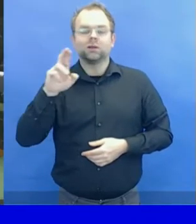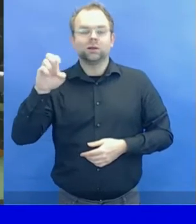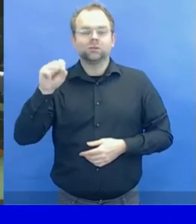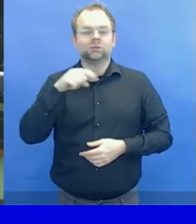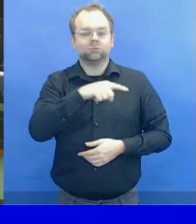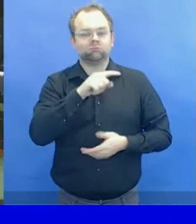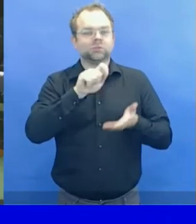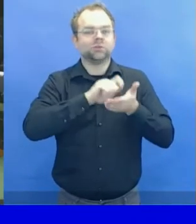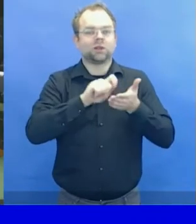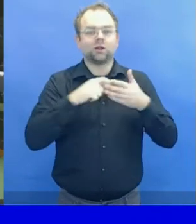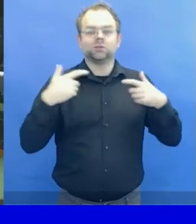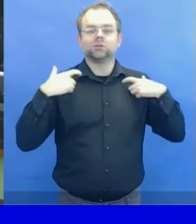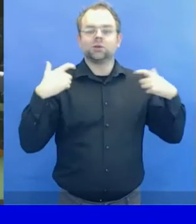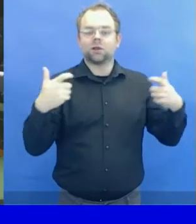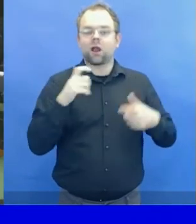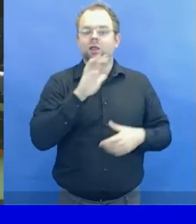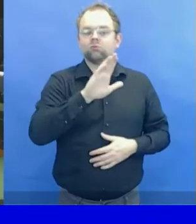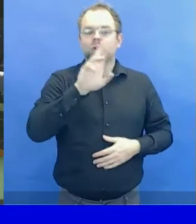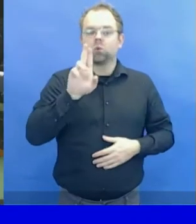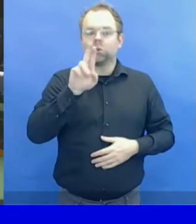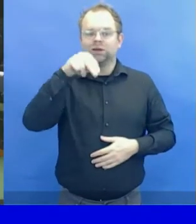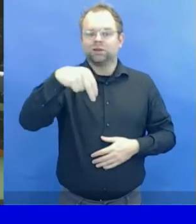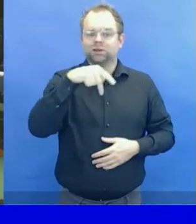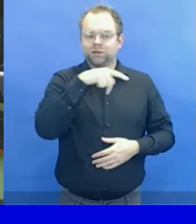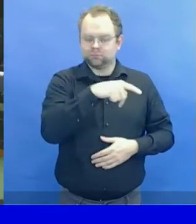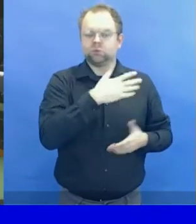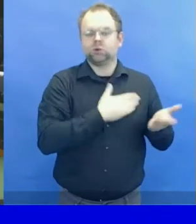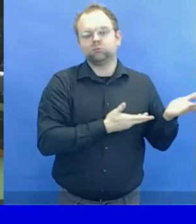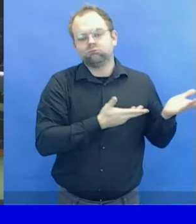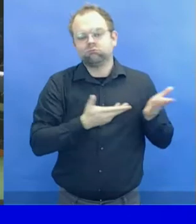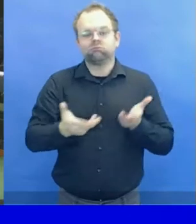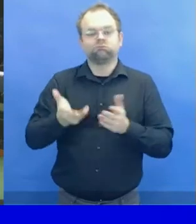a protocol to escort the Secretary General to the podium.